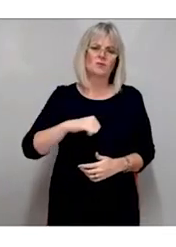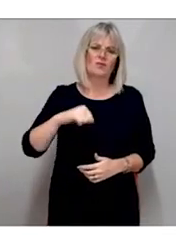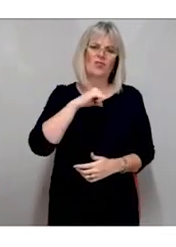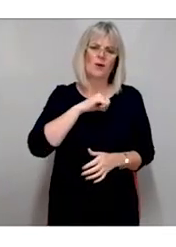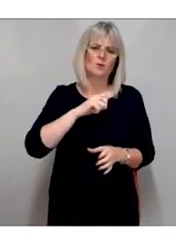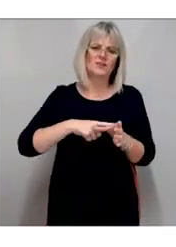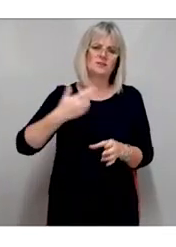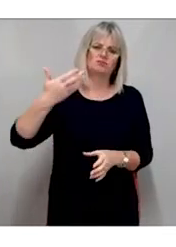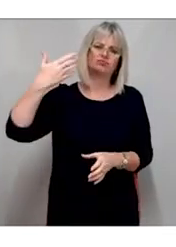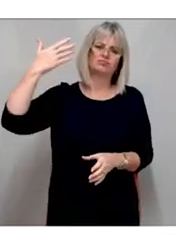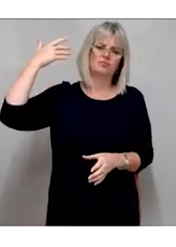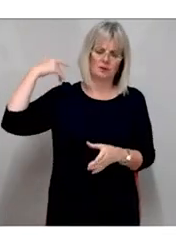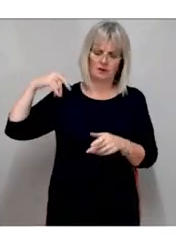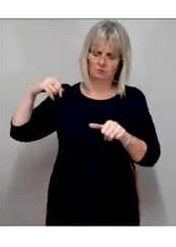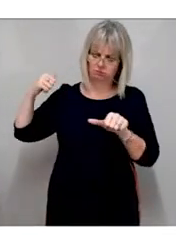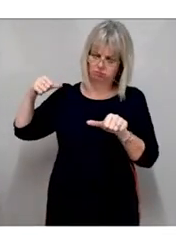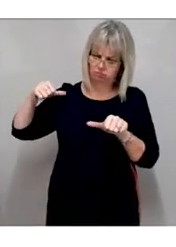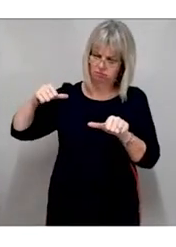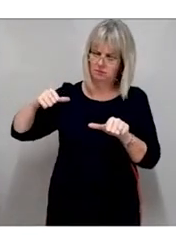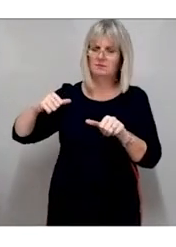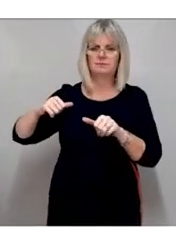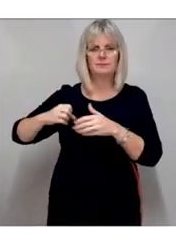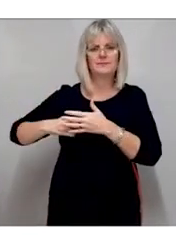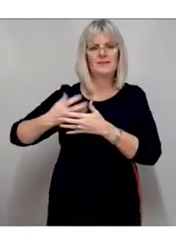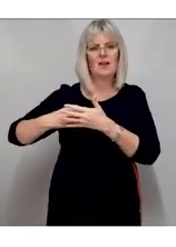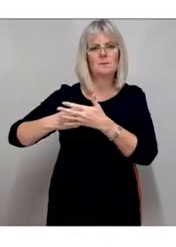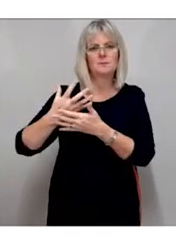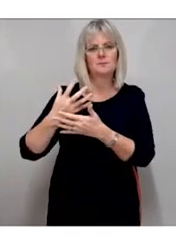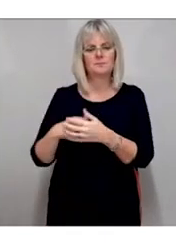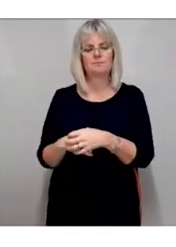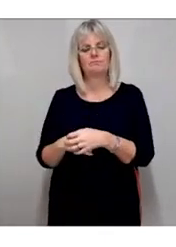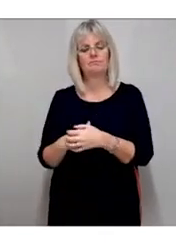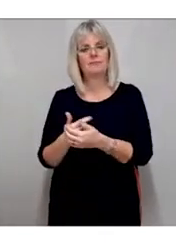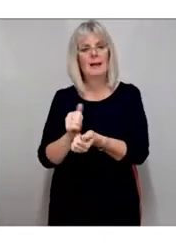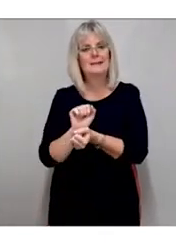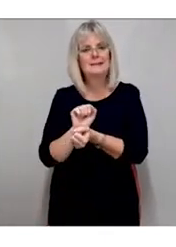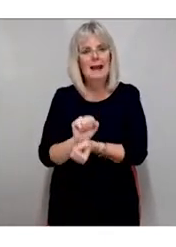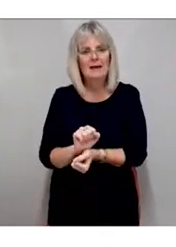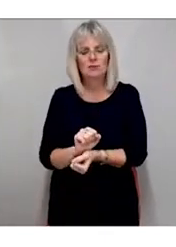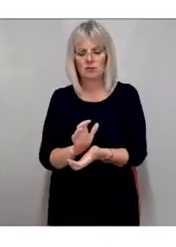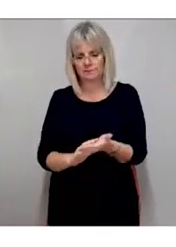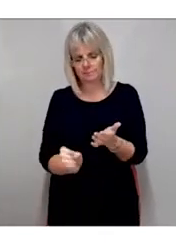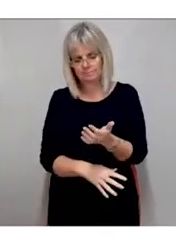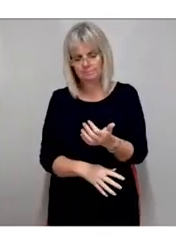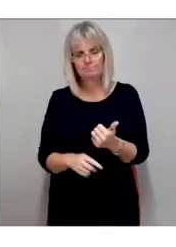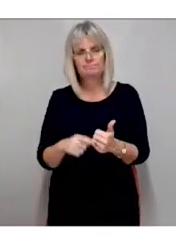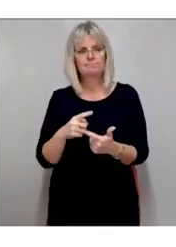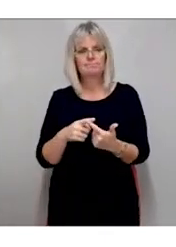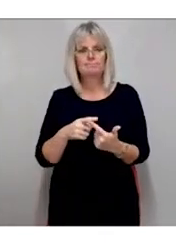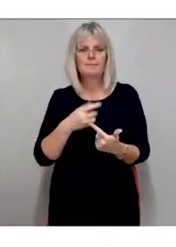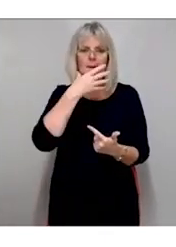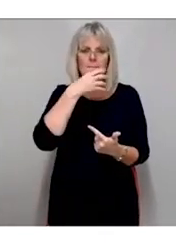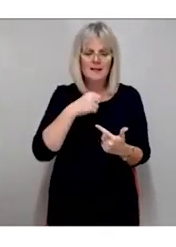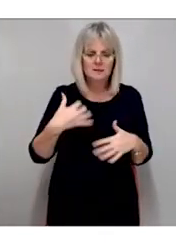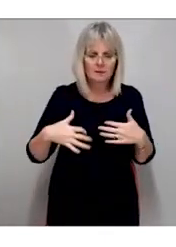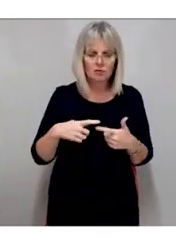accumulated in every aspect of society. The abolition of slavery, men's suffrage, women's suffrage, post-war